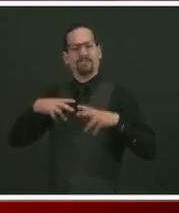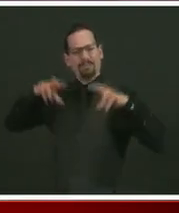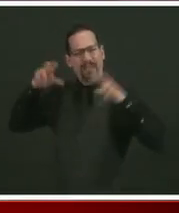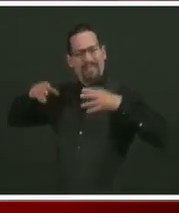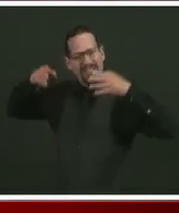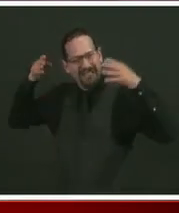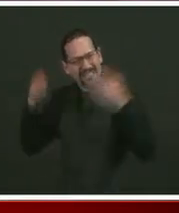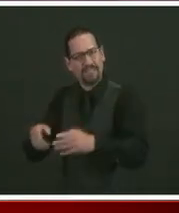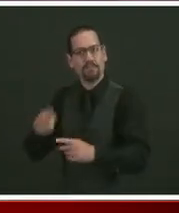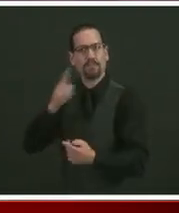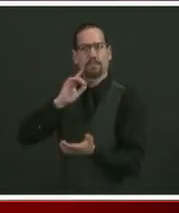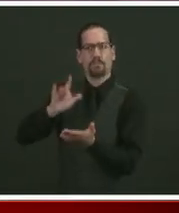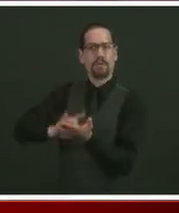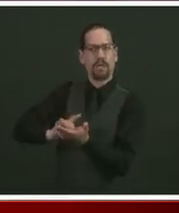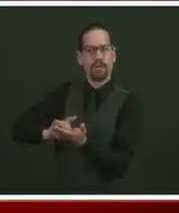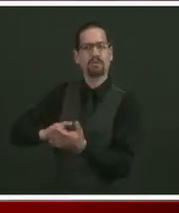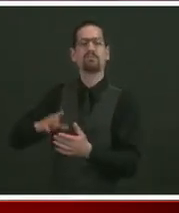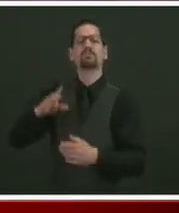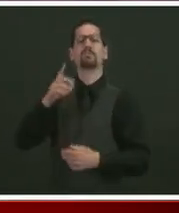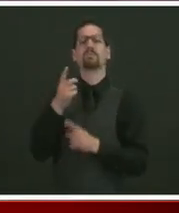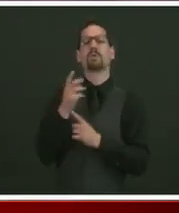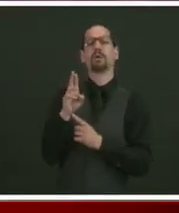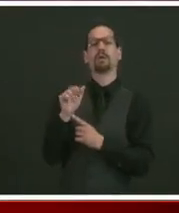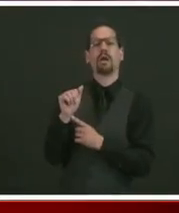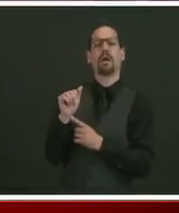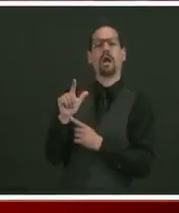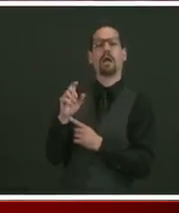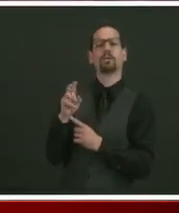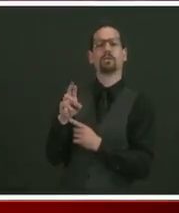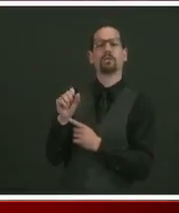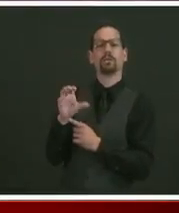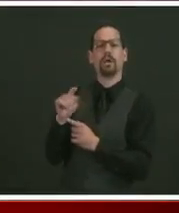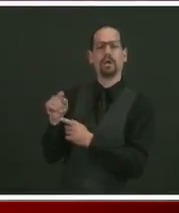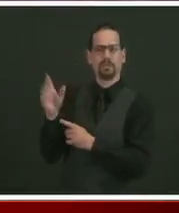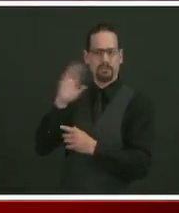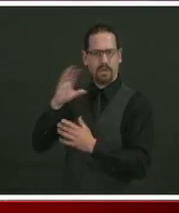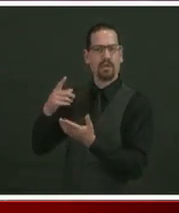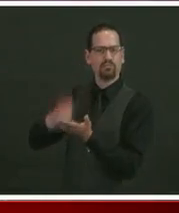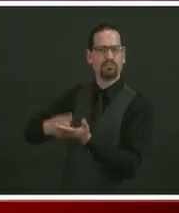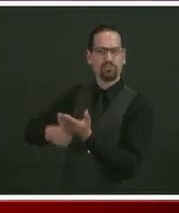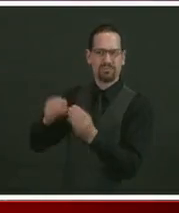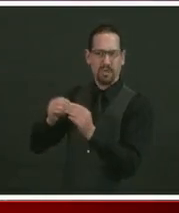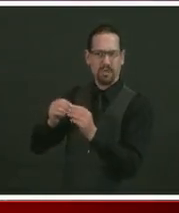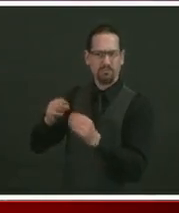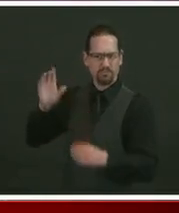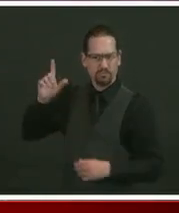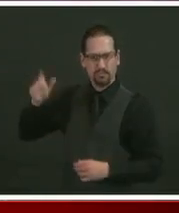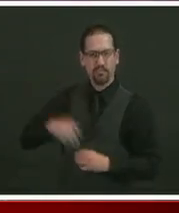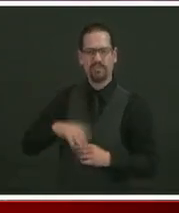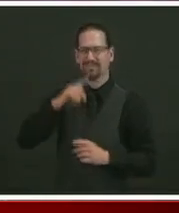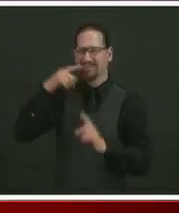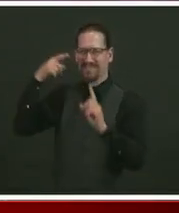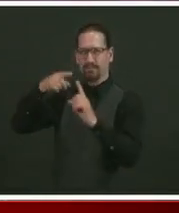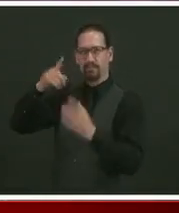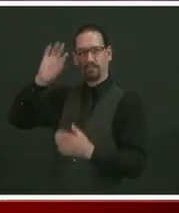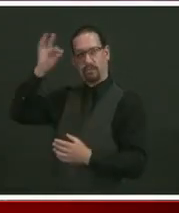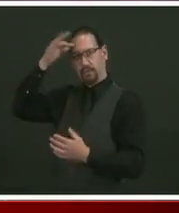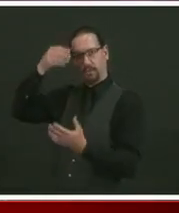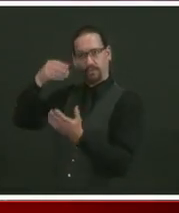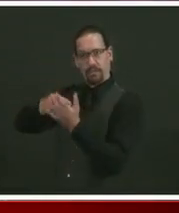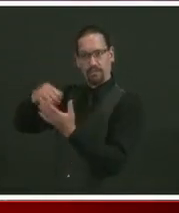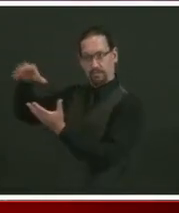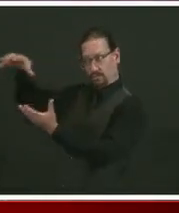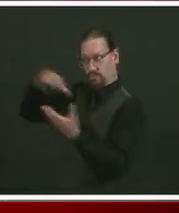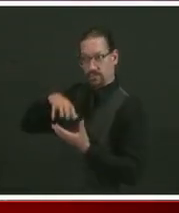talk about that at length. We'll also be using our COVID stimulus funds to make investments in primary care and other